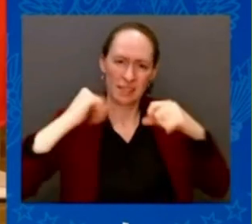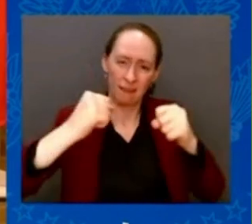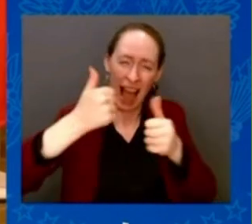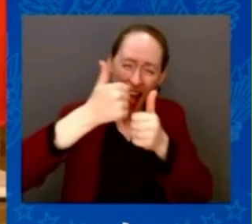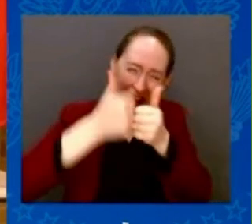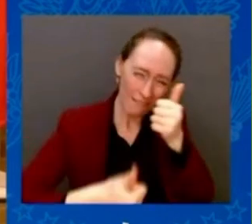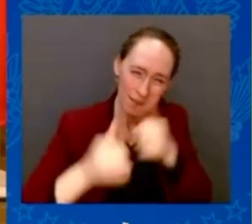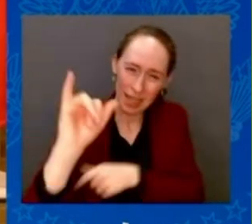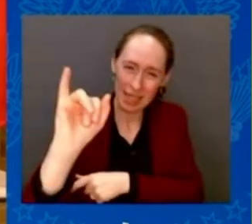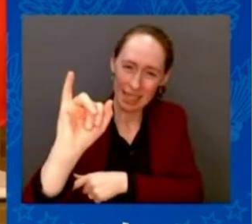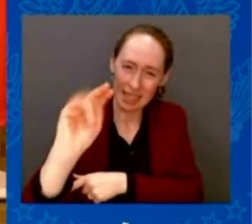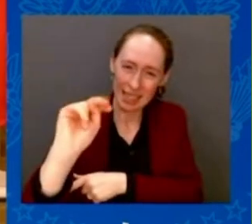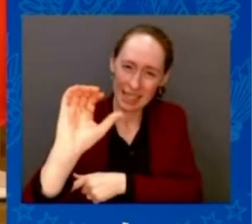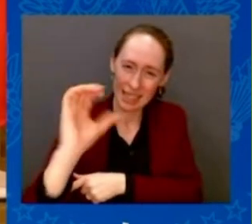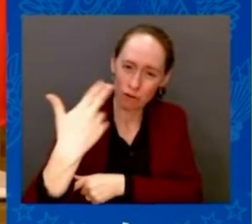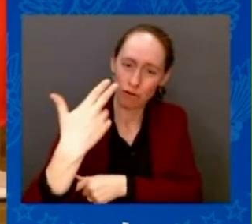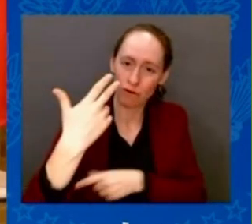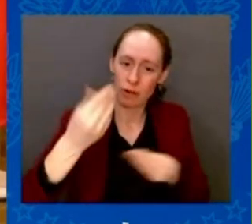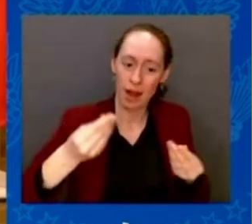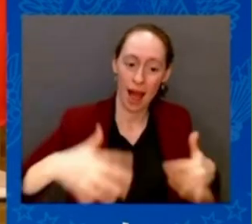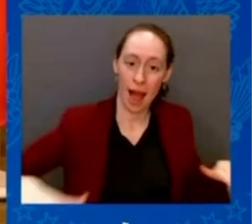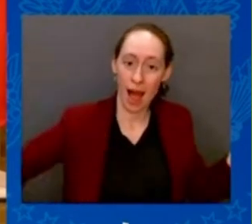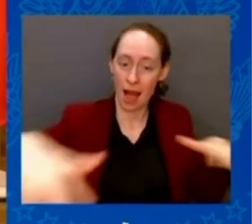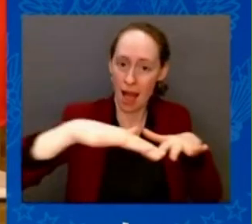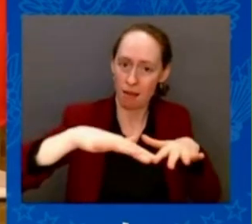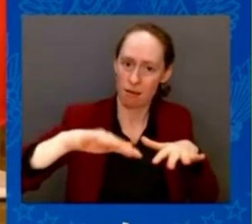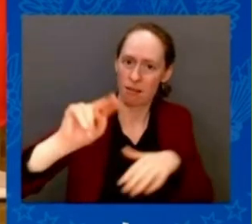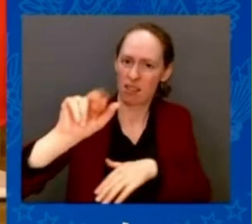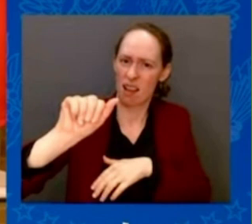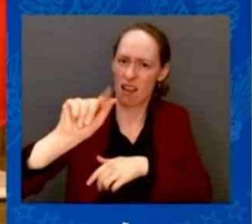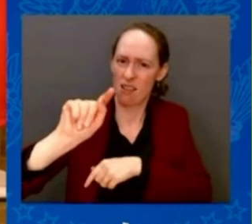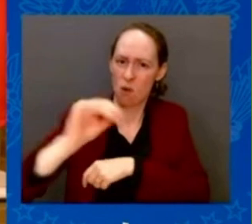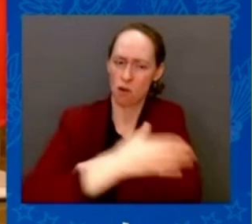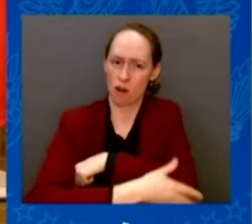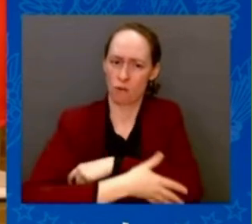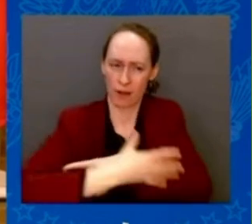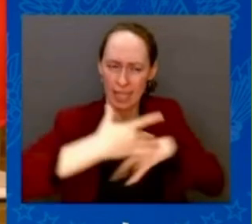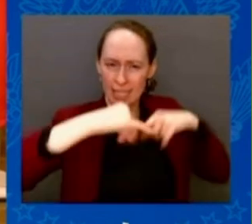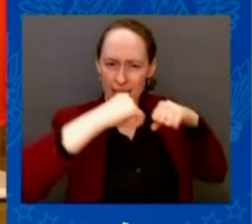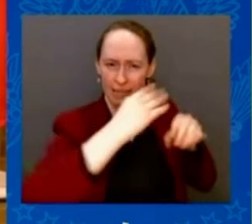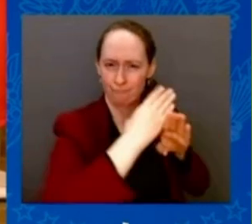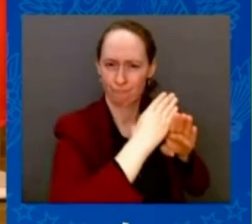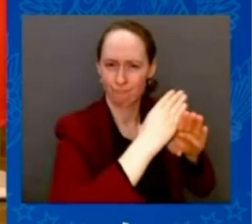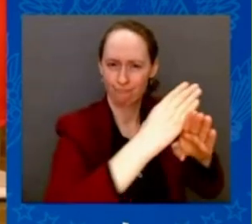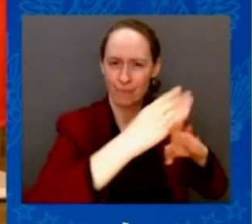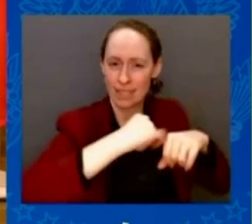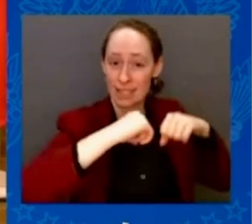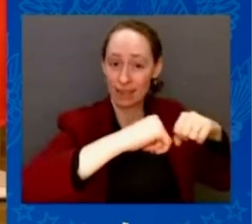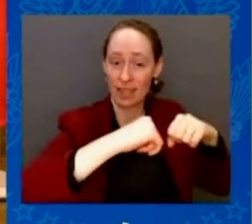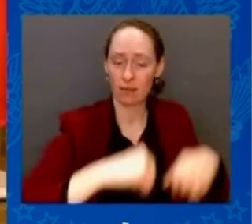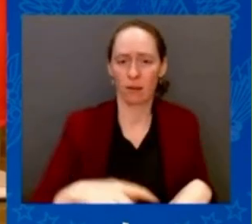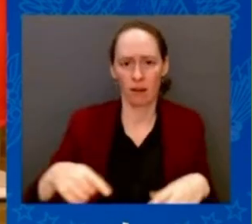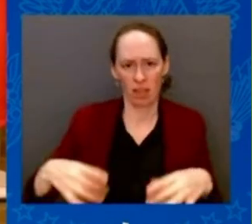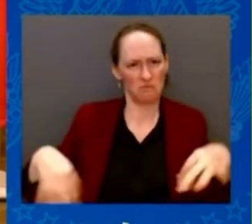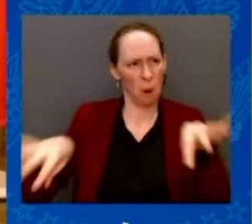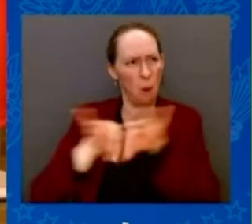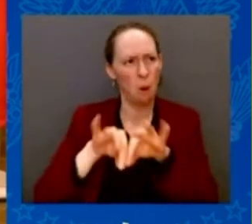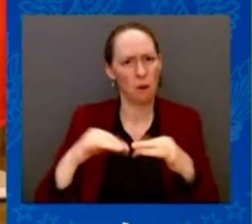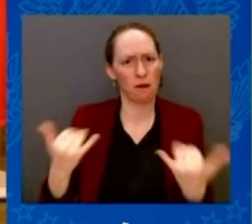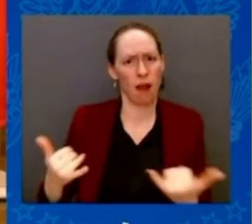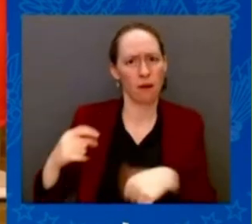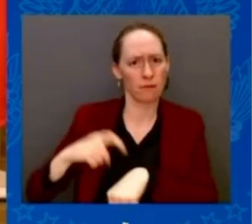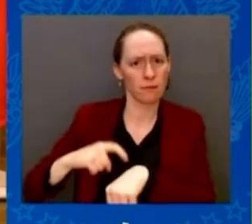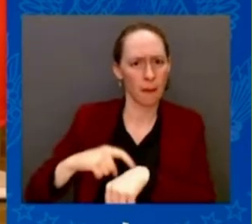important moment. I look forward to the discussion and the next steps we can take together and to keep our alliance